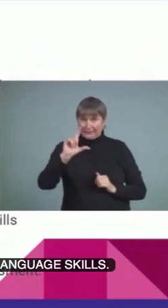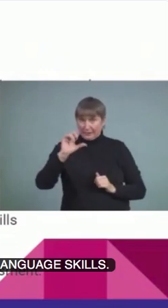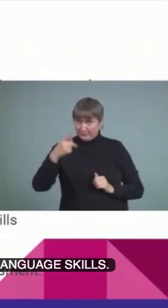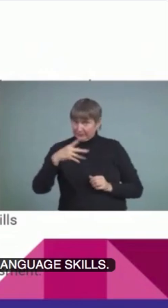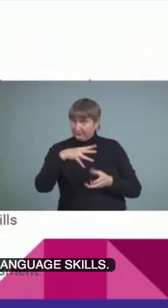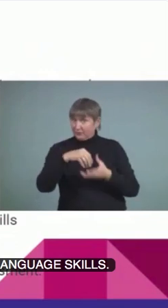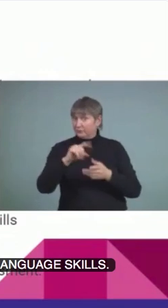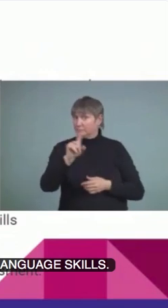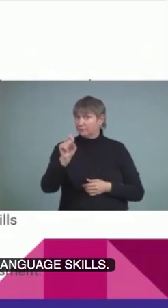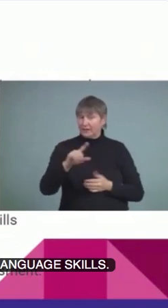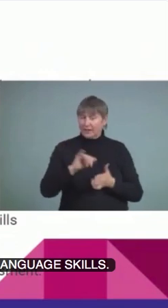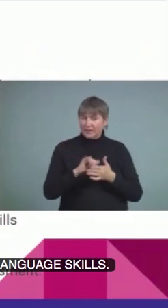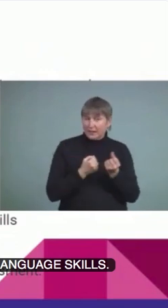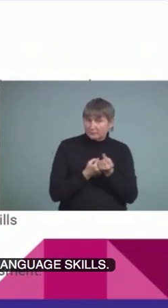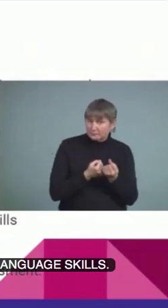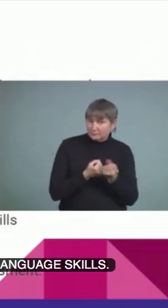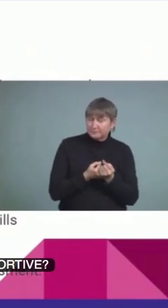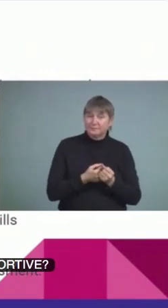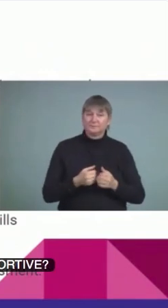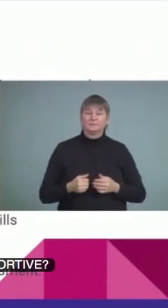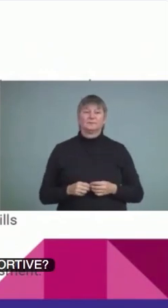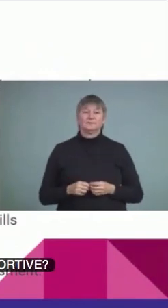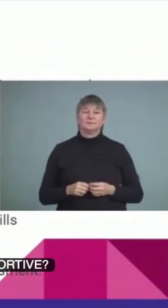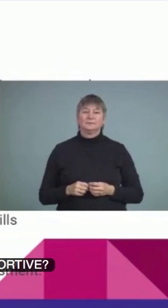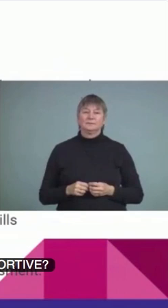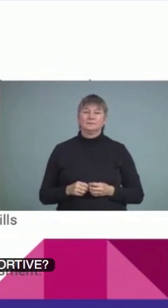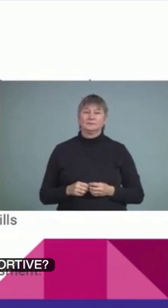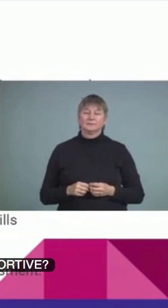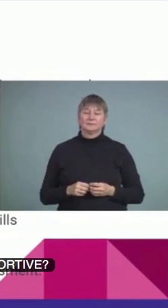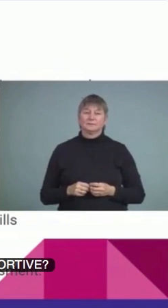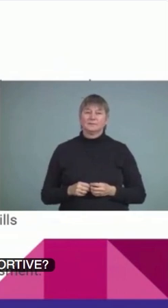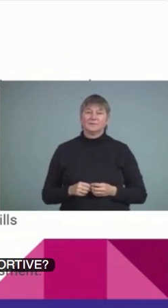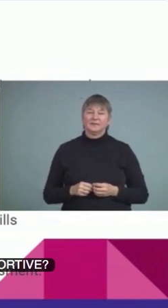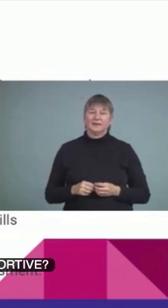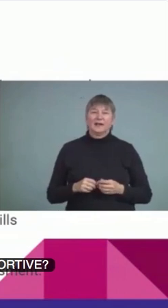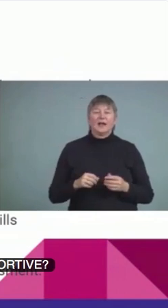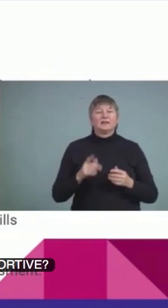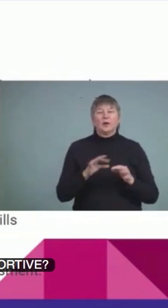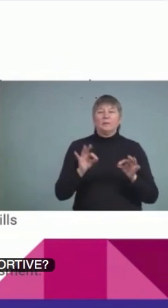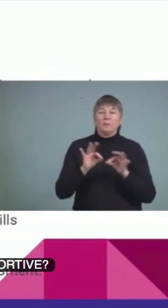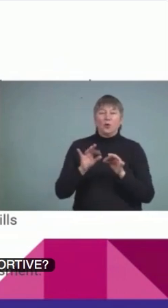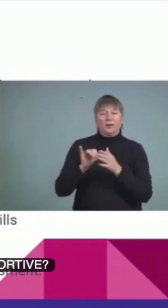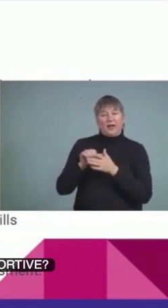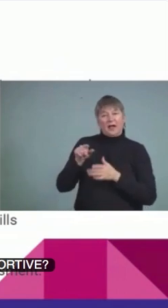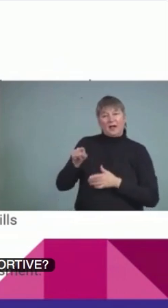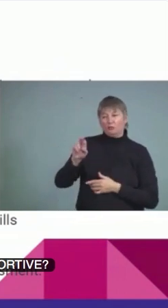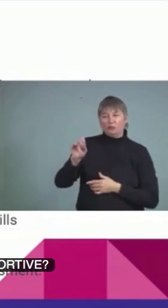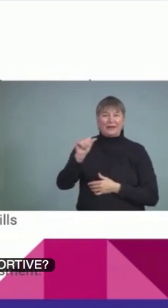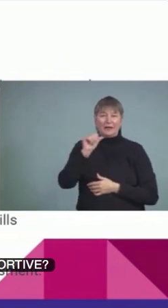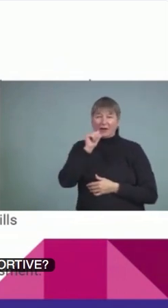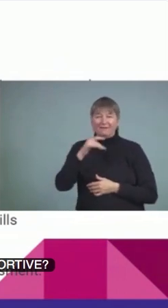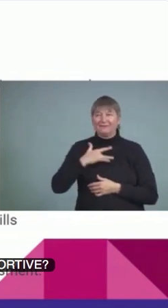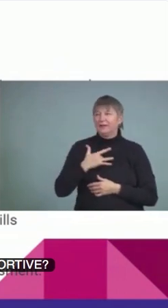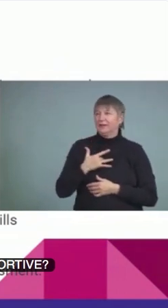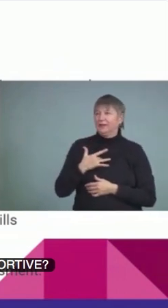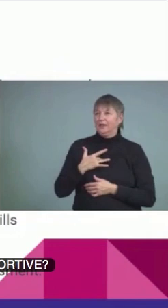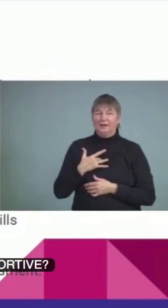supportive? Really not letting her feel socially isolated. So, how